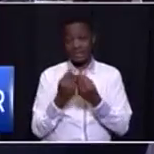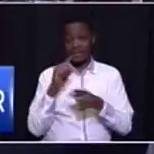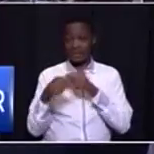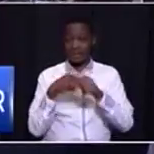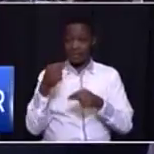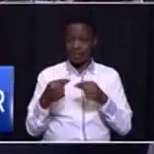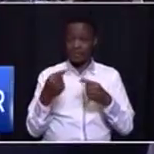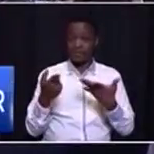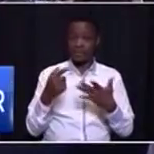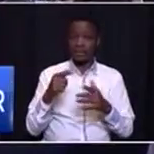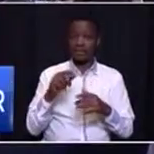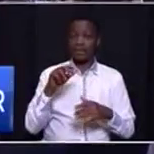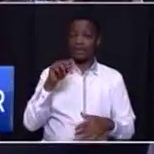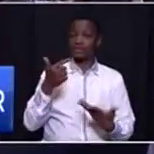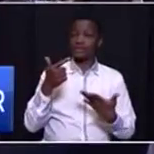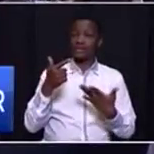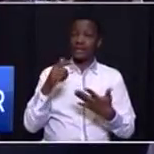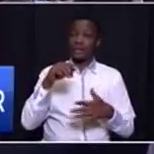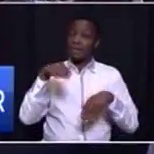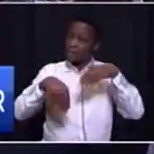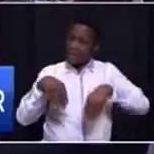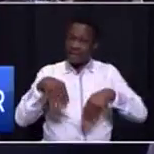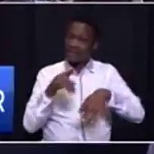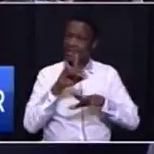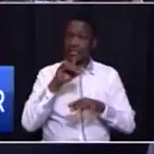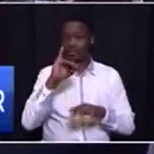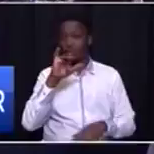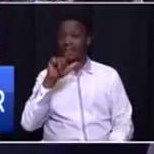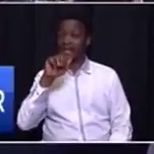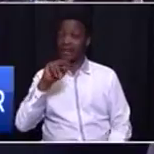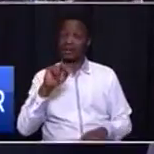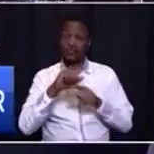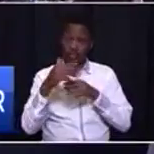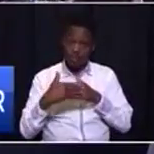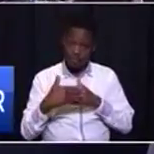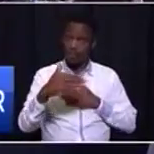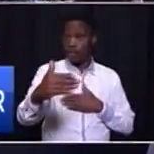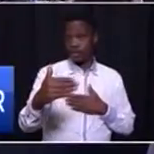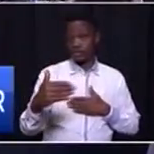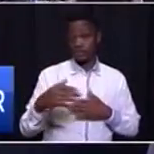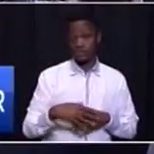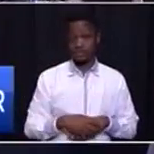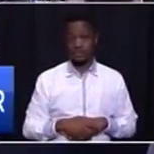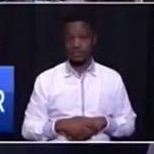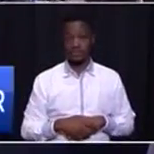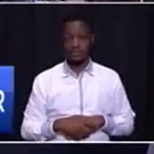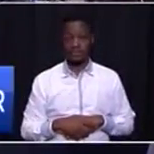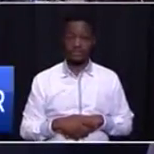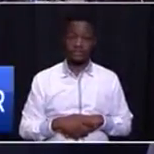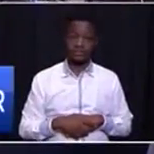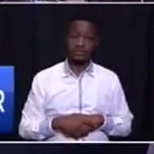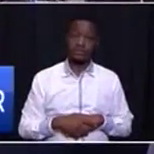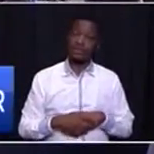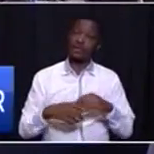about artisanal mining. So, going forward, we can't keep